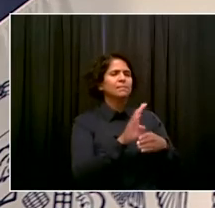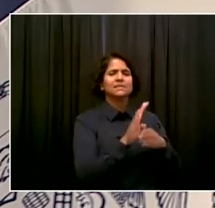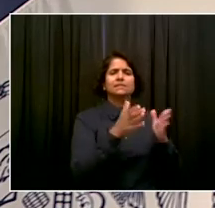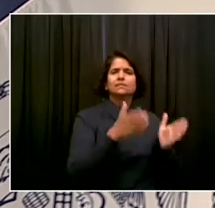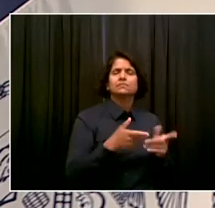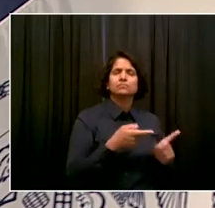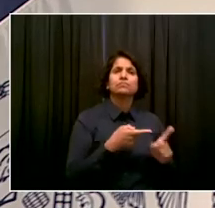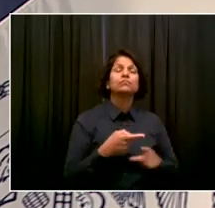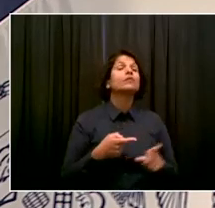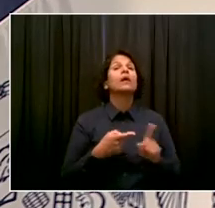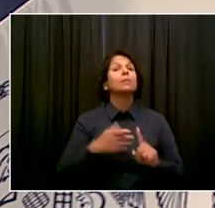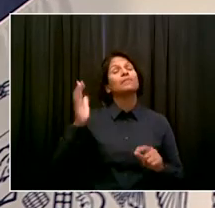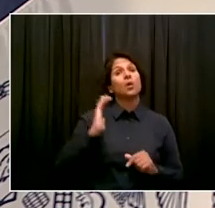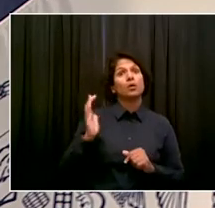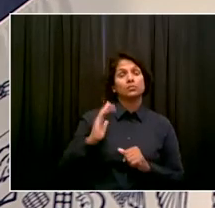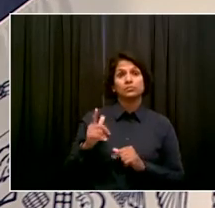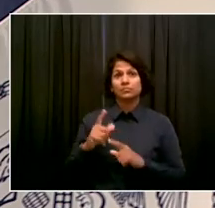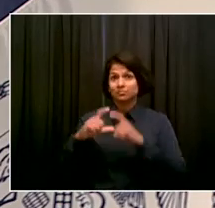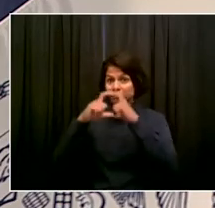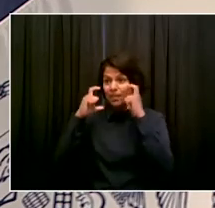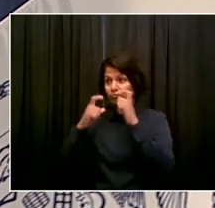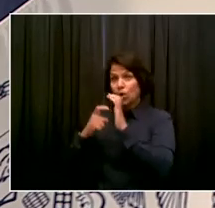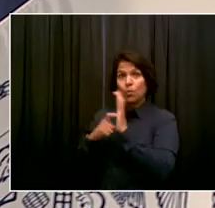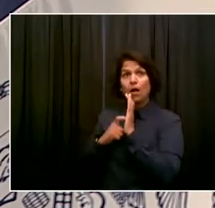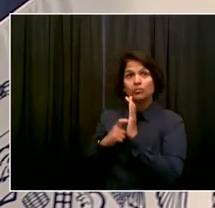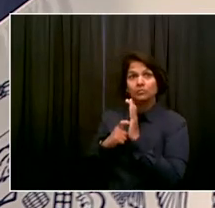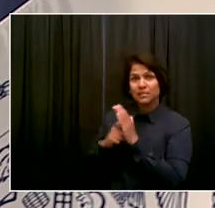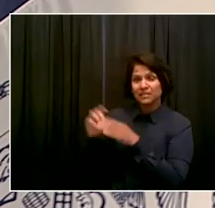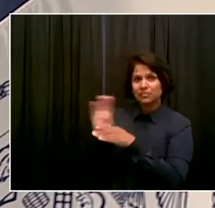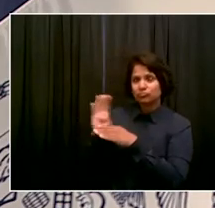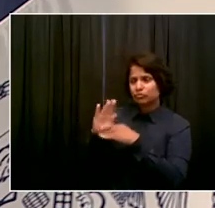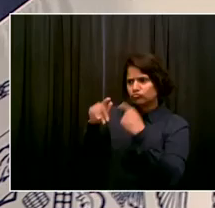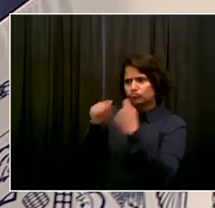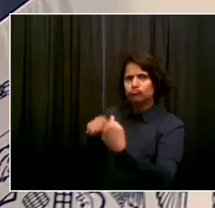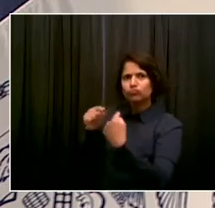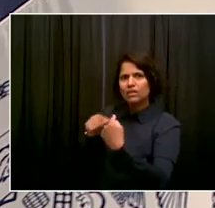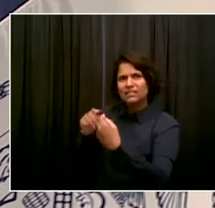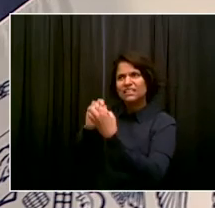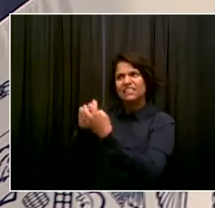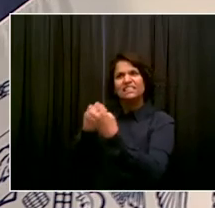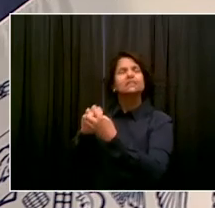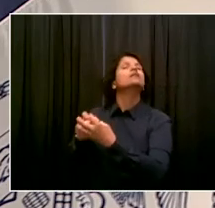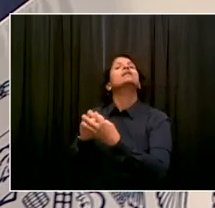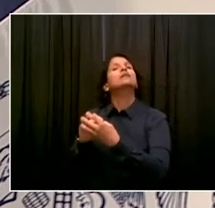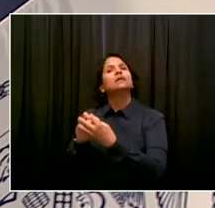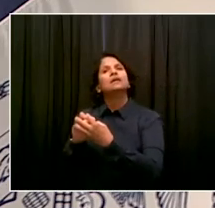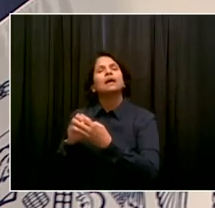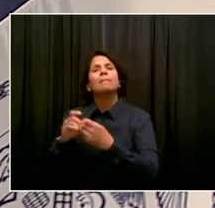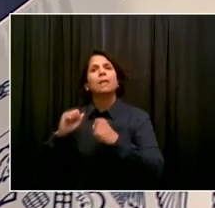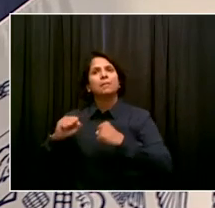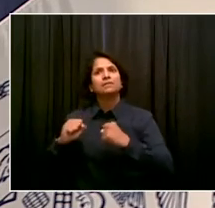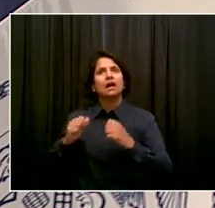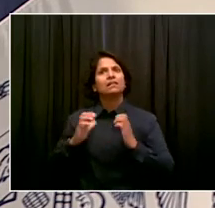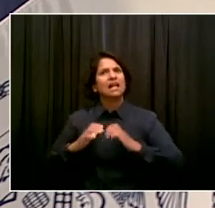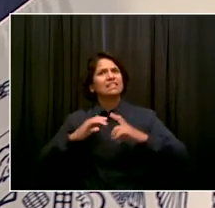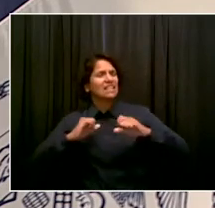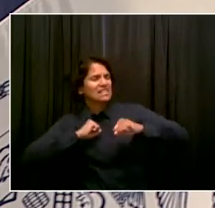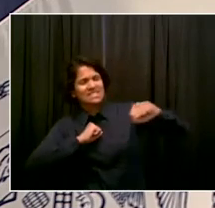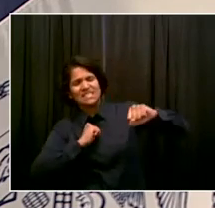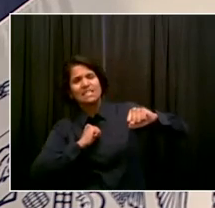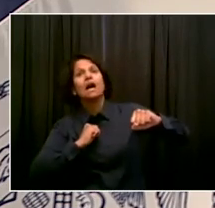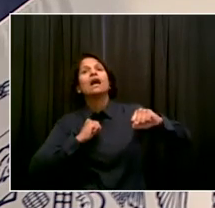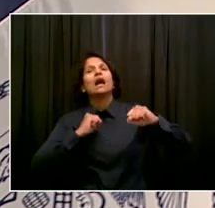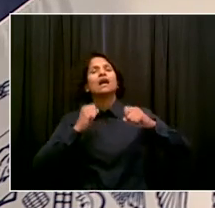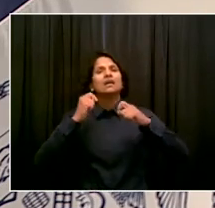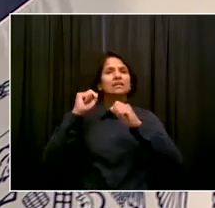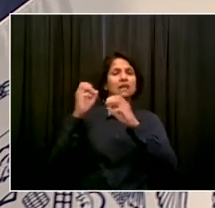might affect the workforce like restaurants that are already short-staffed? So two important questions. I'm